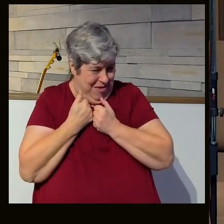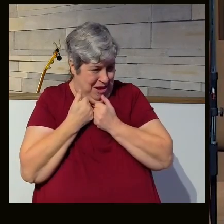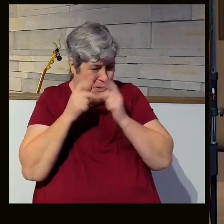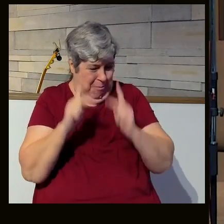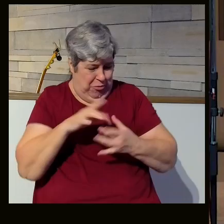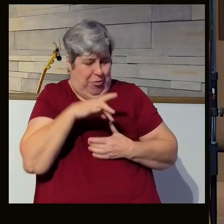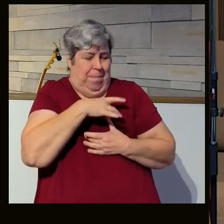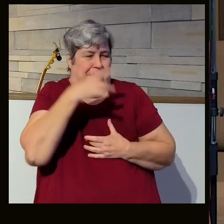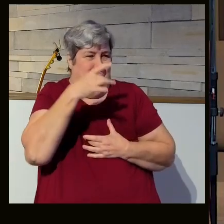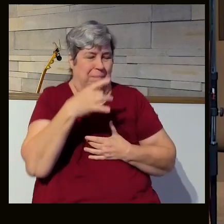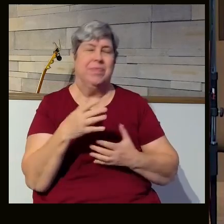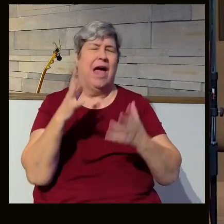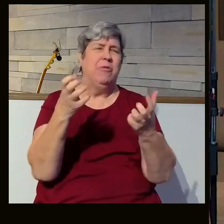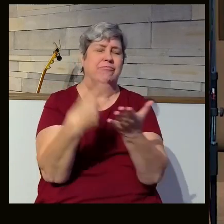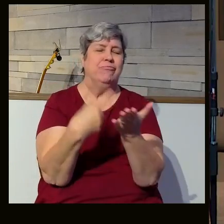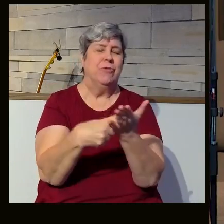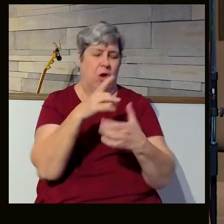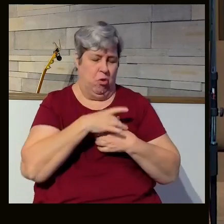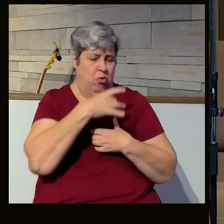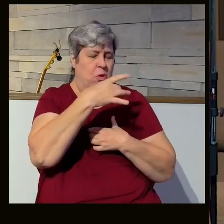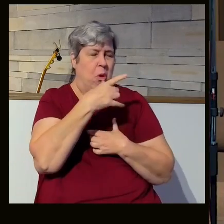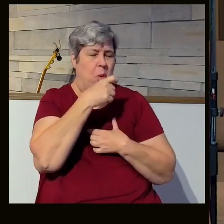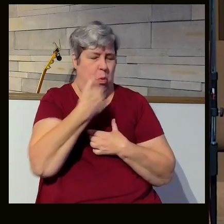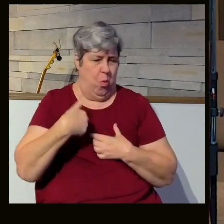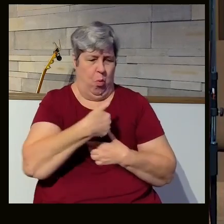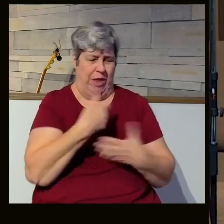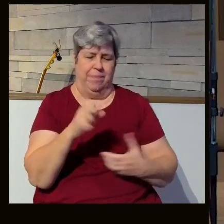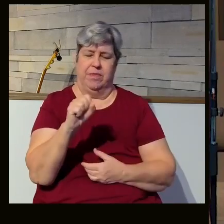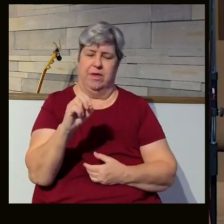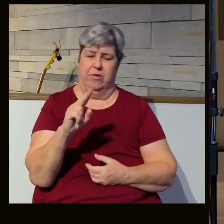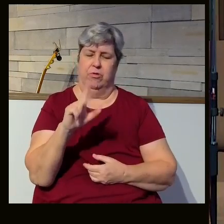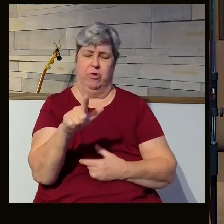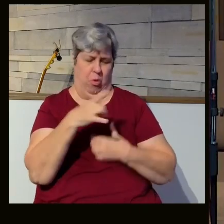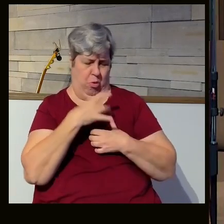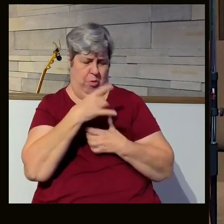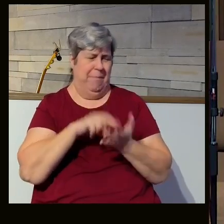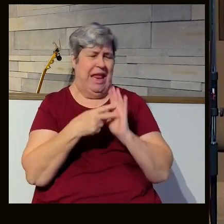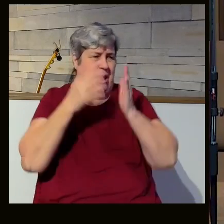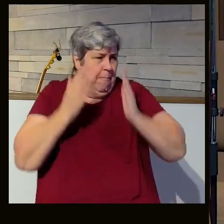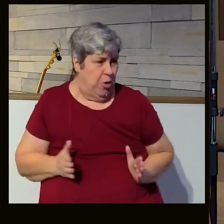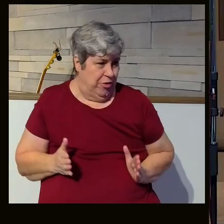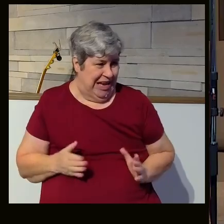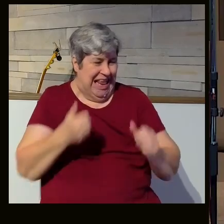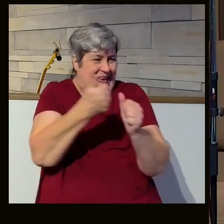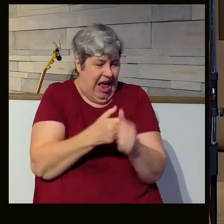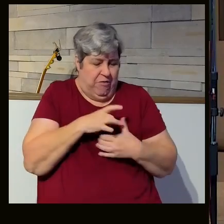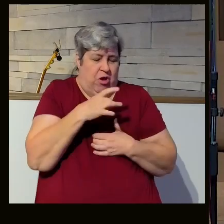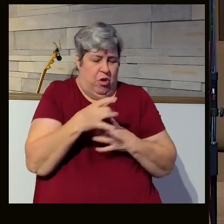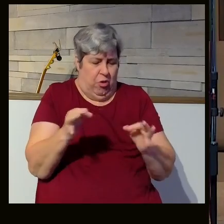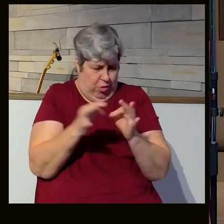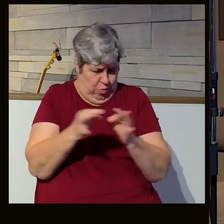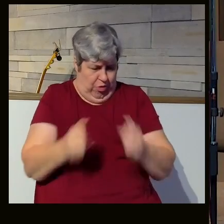I want us to talk about souls, who we are, soul as living beings, every soul worth